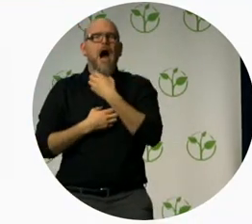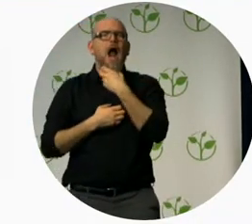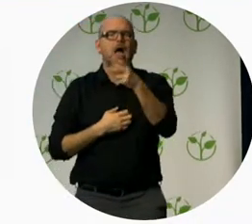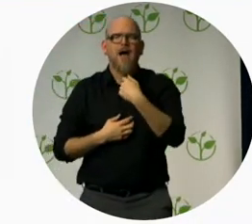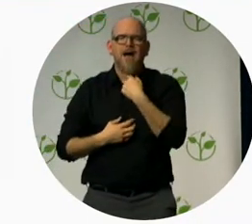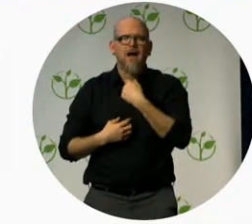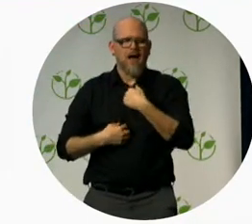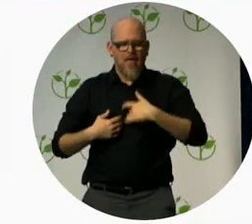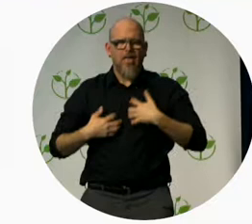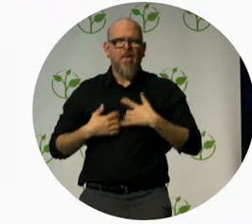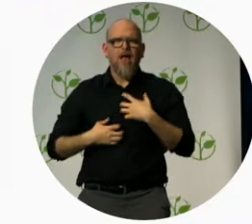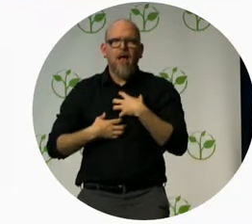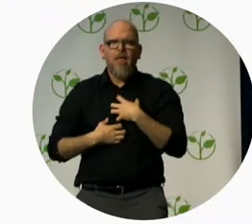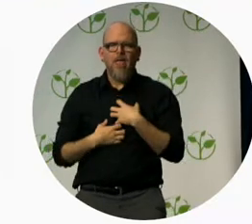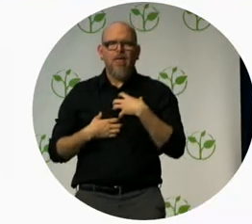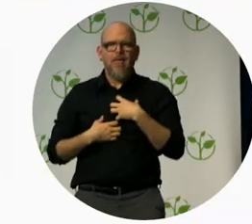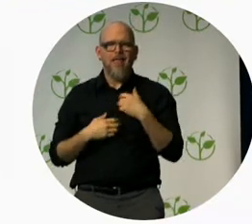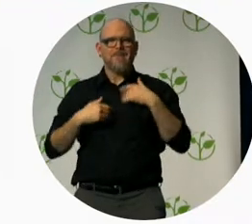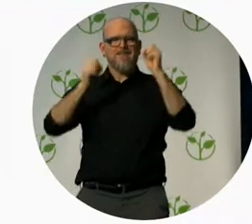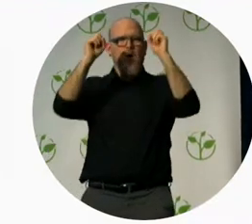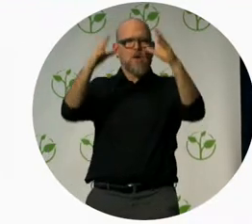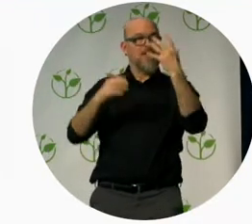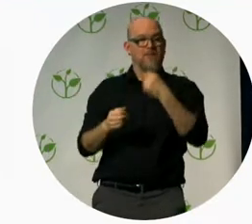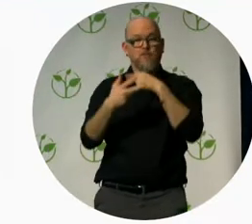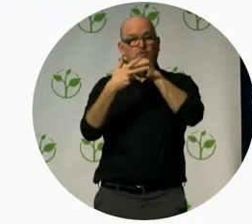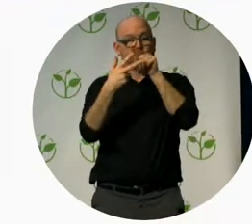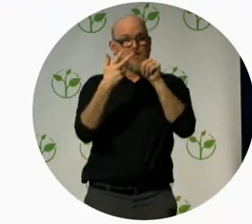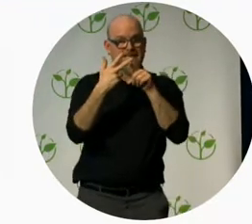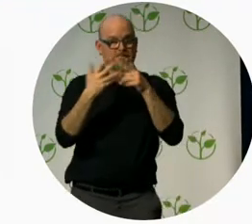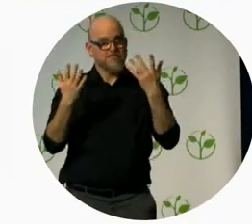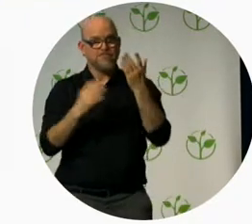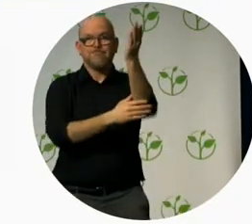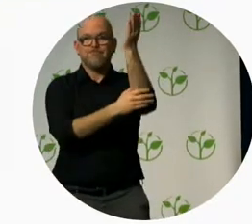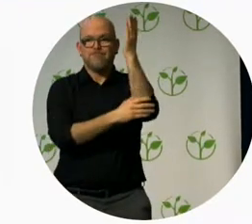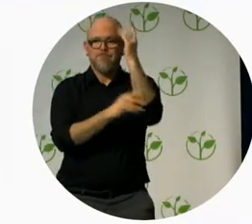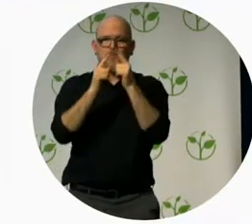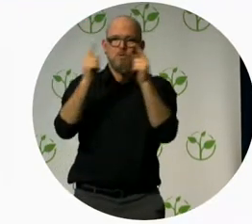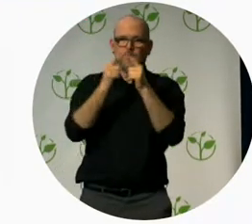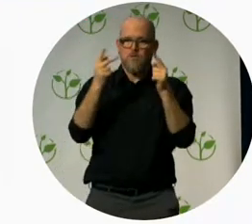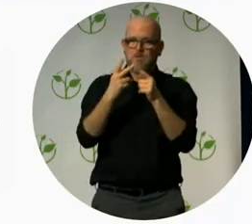the three keynotes that we have to close off today are fantastic